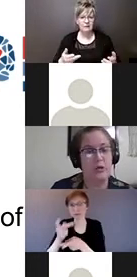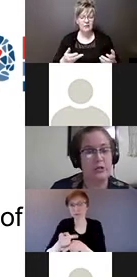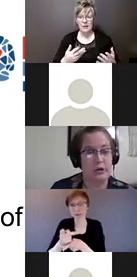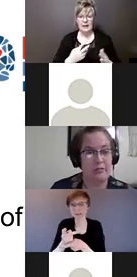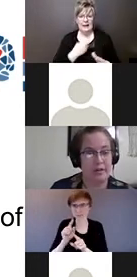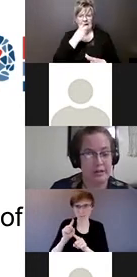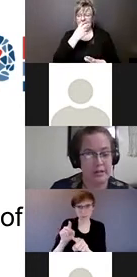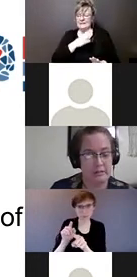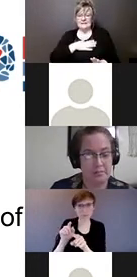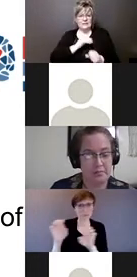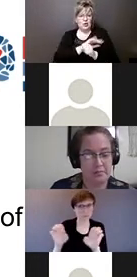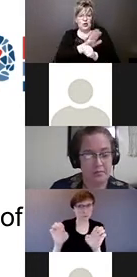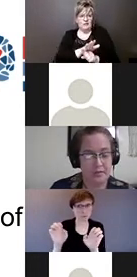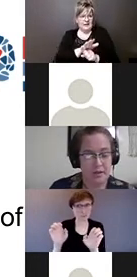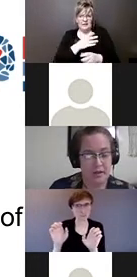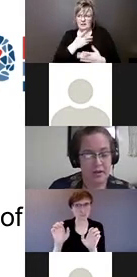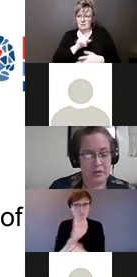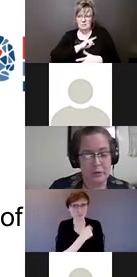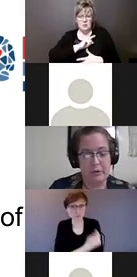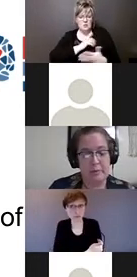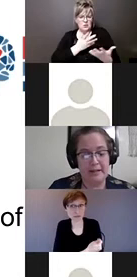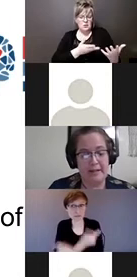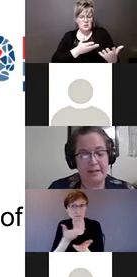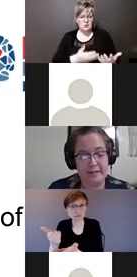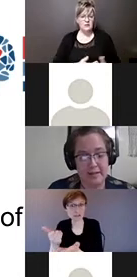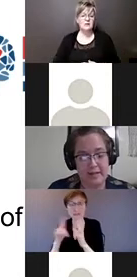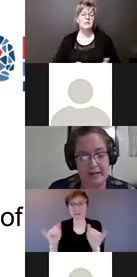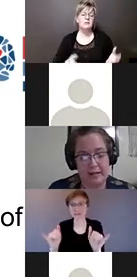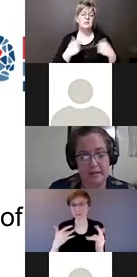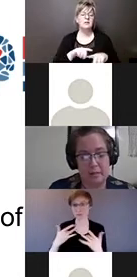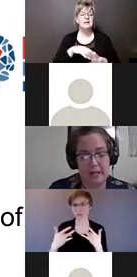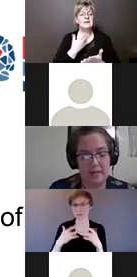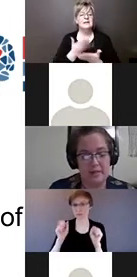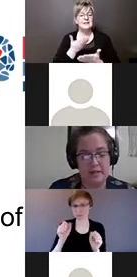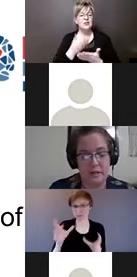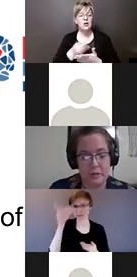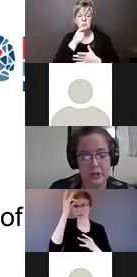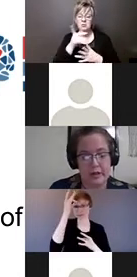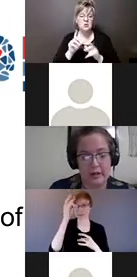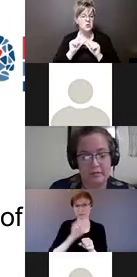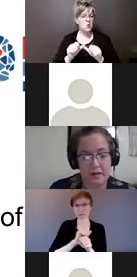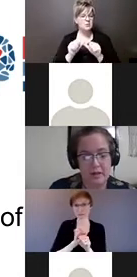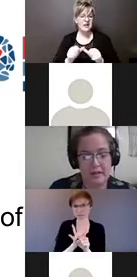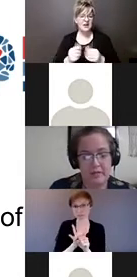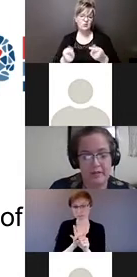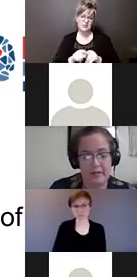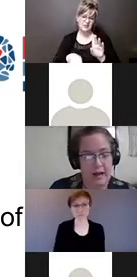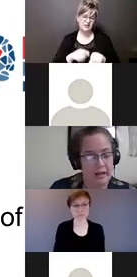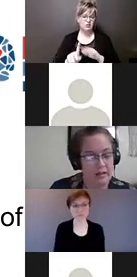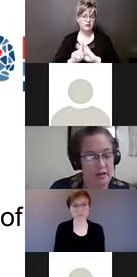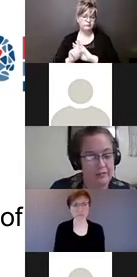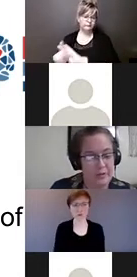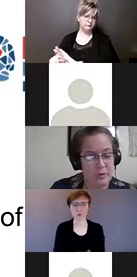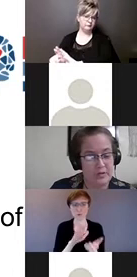exposure to COVID-19. School remained inconsistent and in some cases exclusionary given the